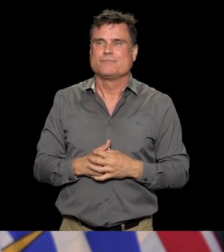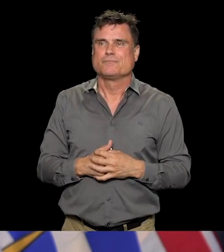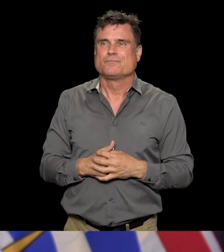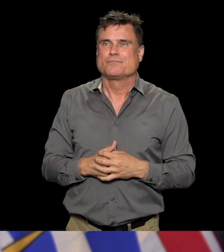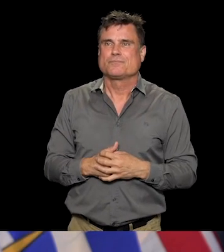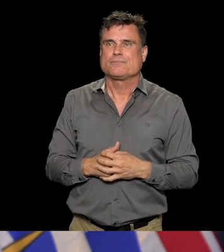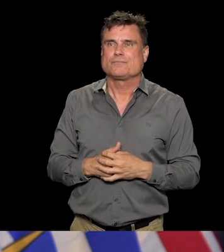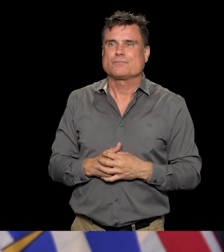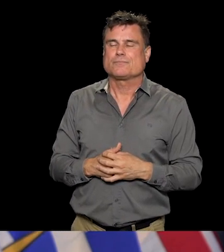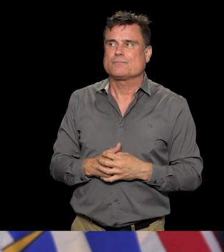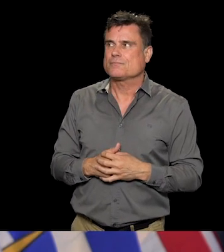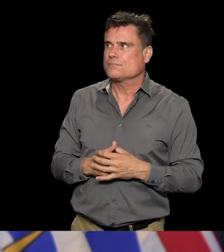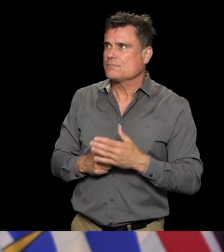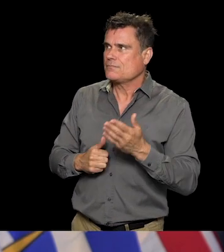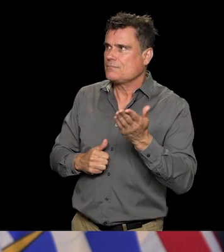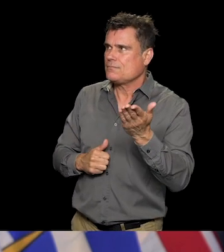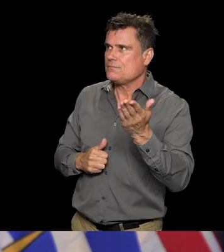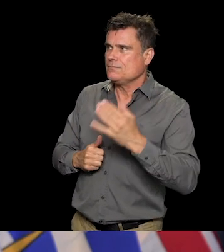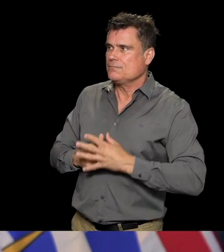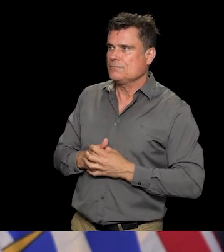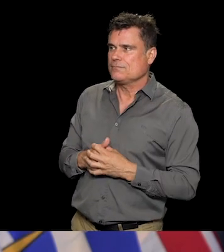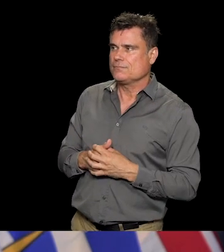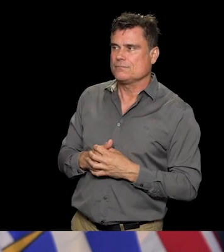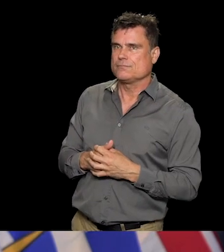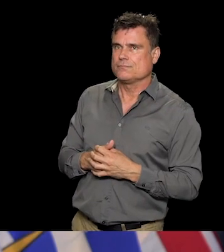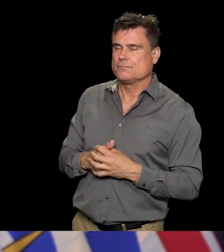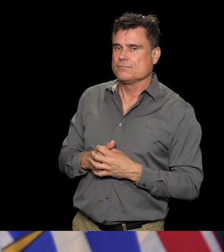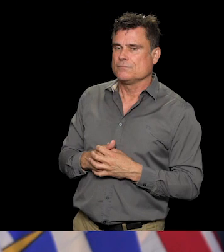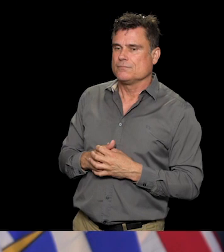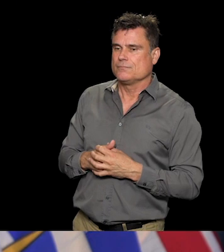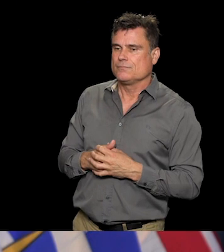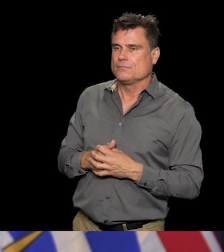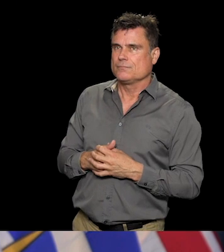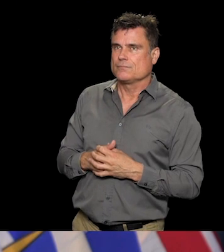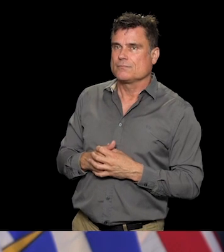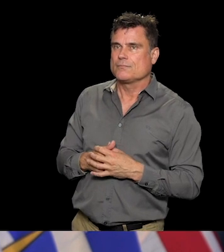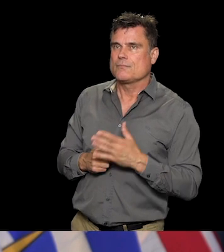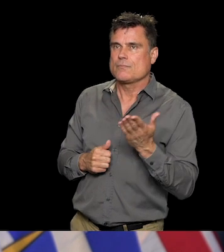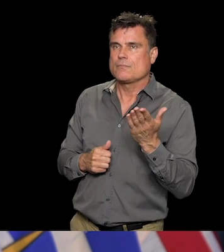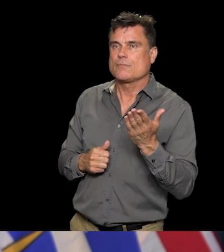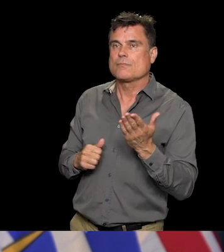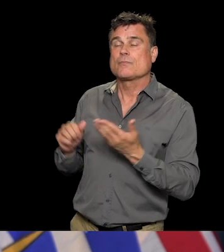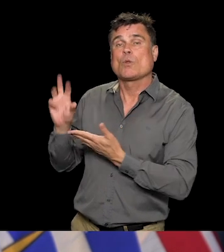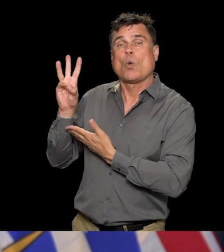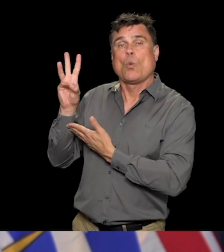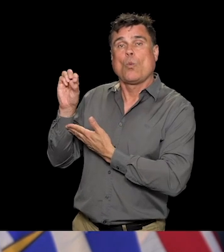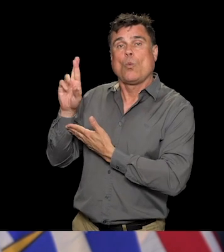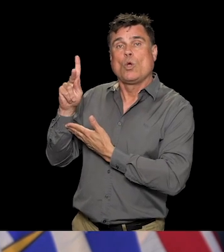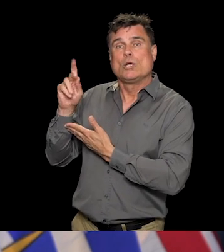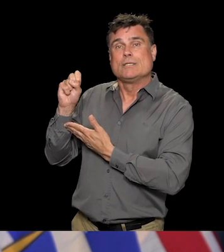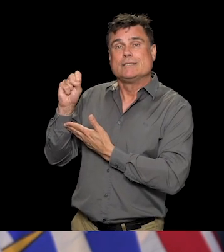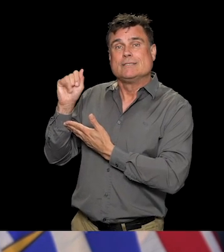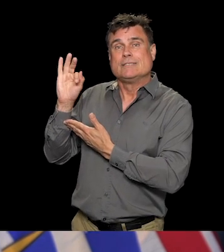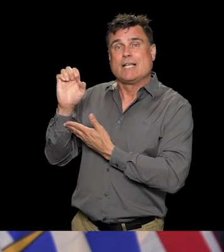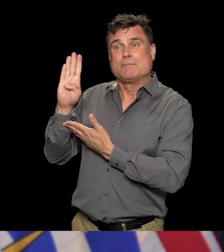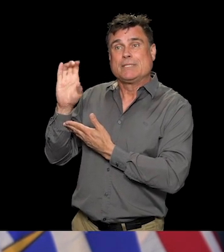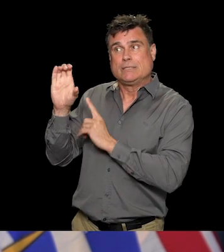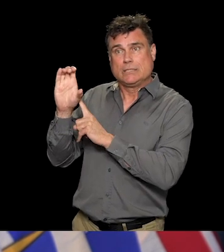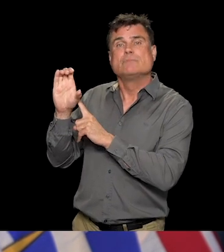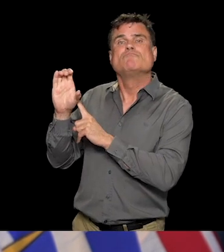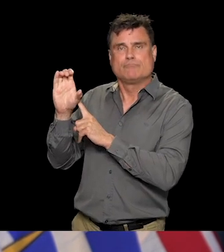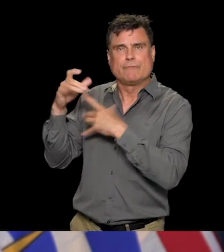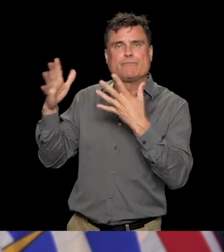Dr. Henry, WorkSafeBC, thank you for taking the question. WorkSafeBC has issued some guidelines around